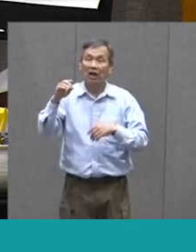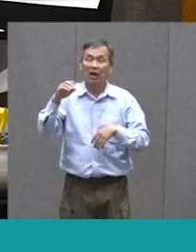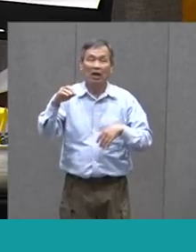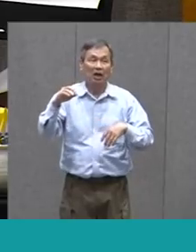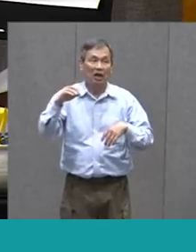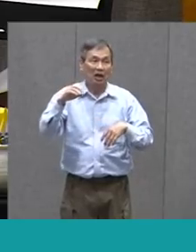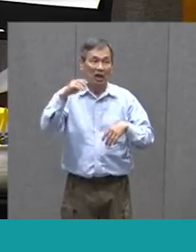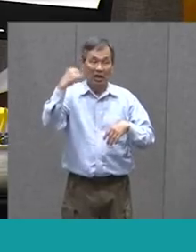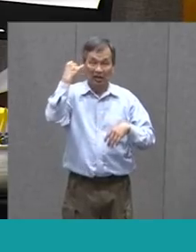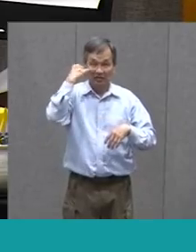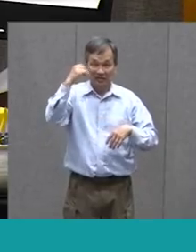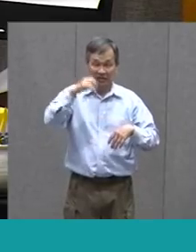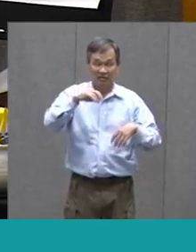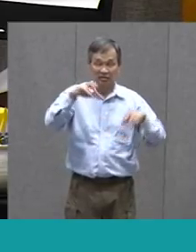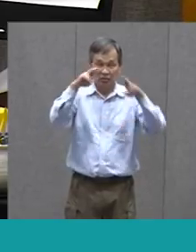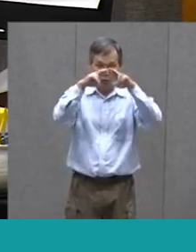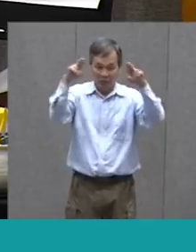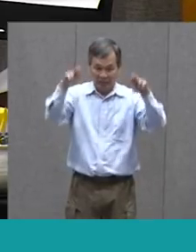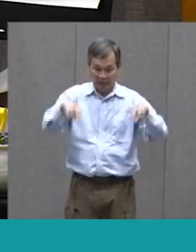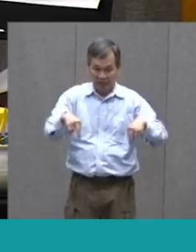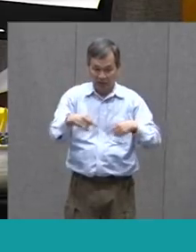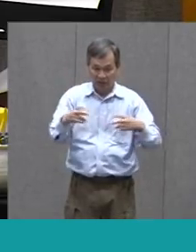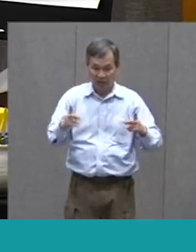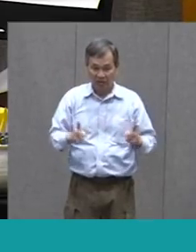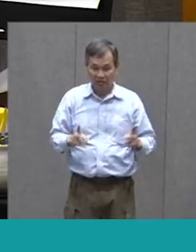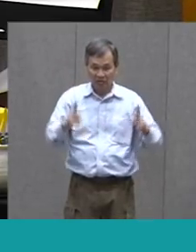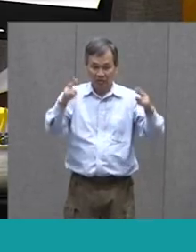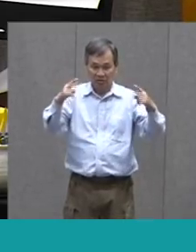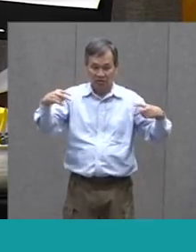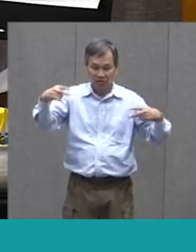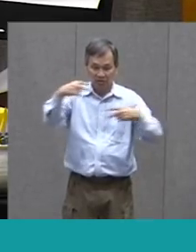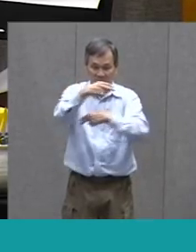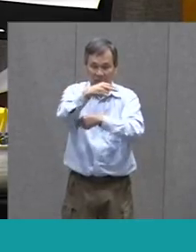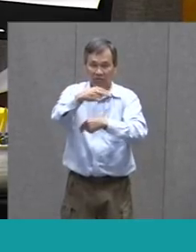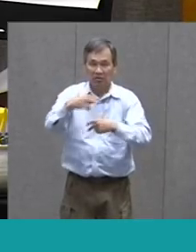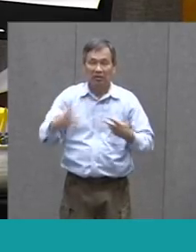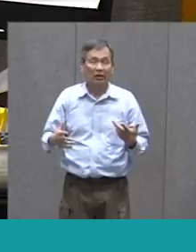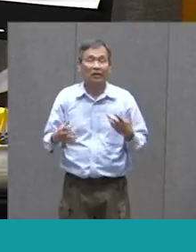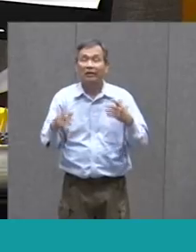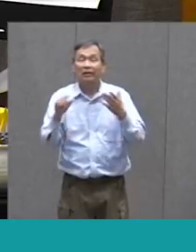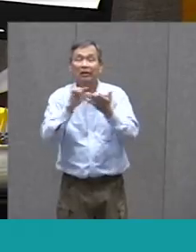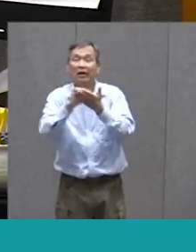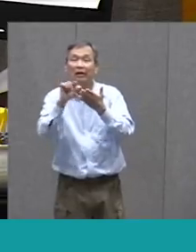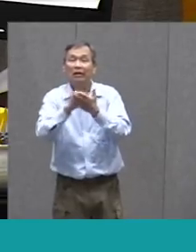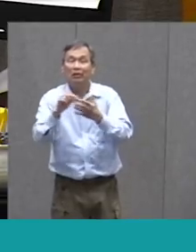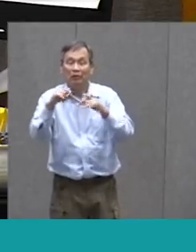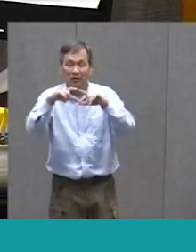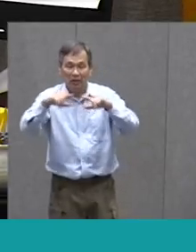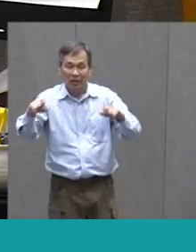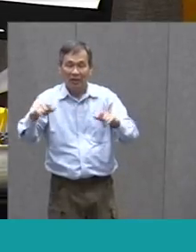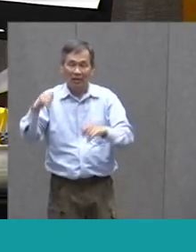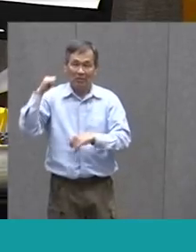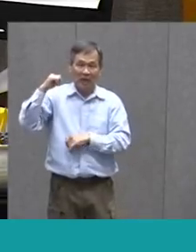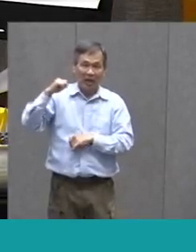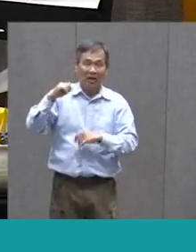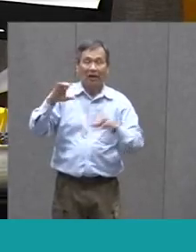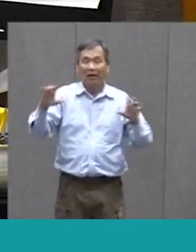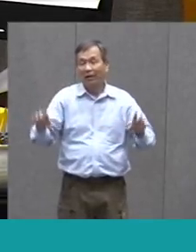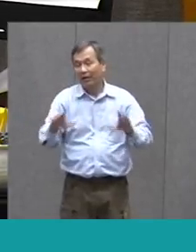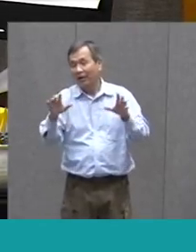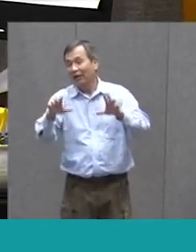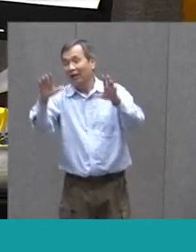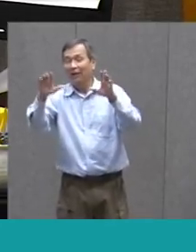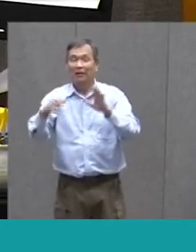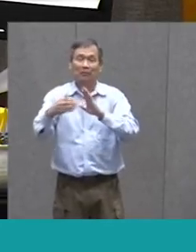A Rectangle Here That I Can Cut Out And Then I Can Glue Fabric On The Back I Can Decorate It I Can